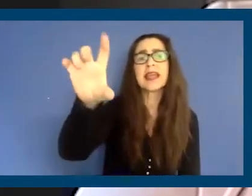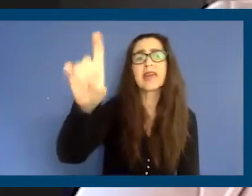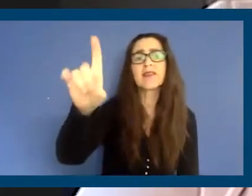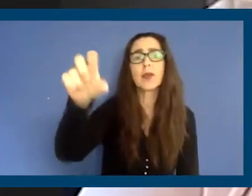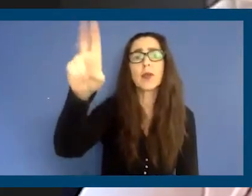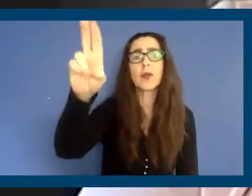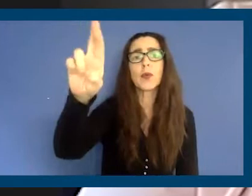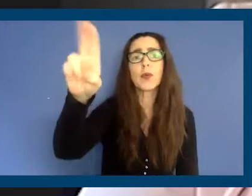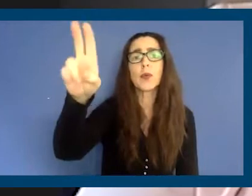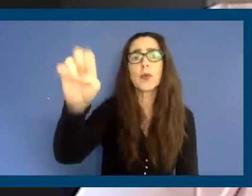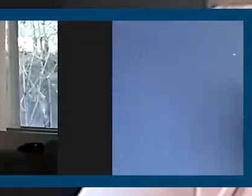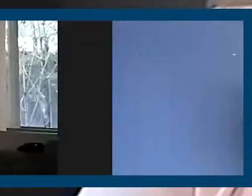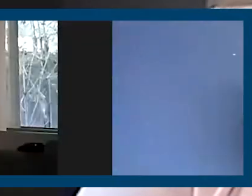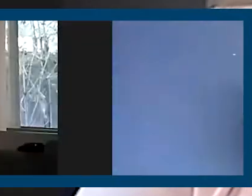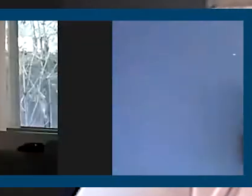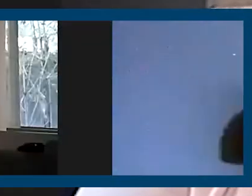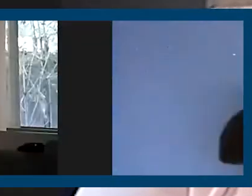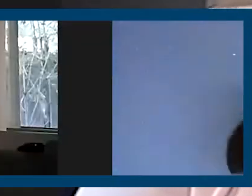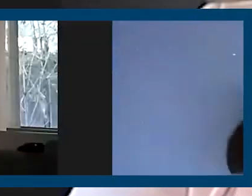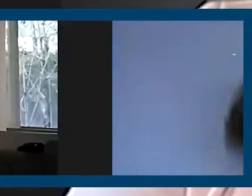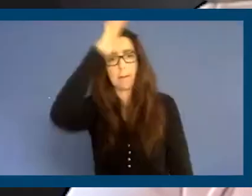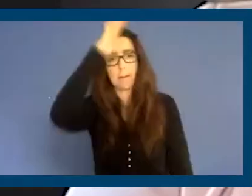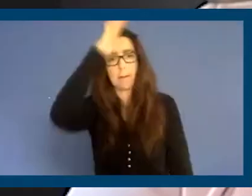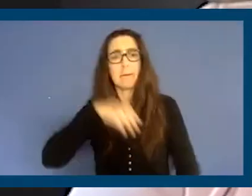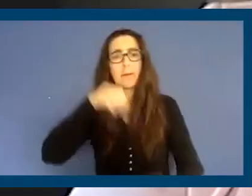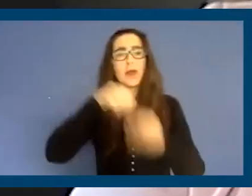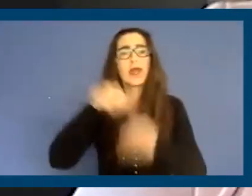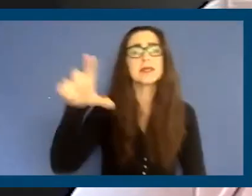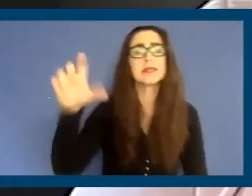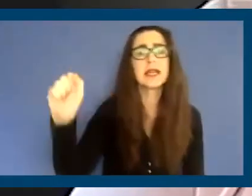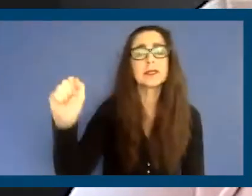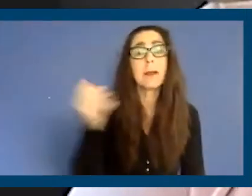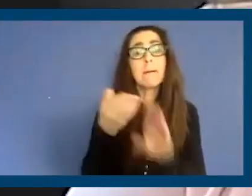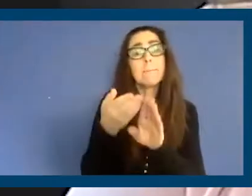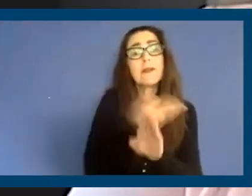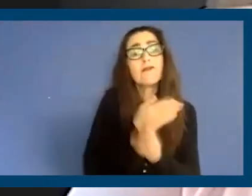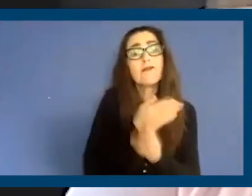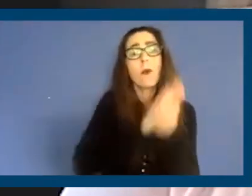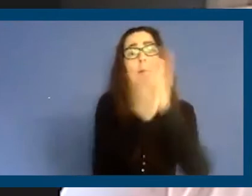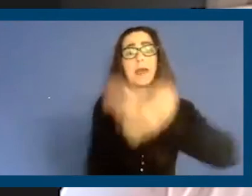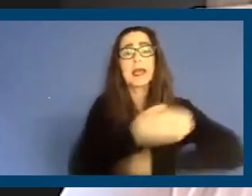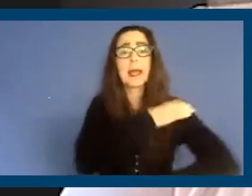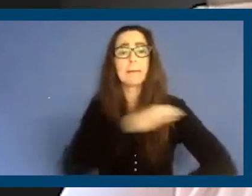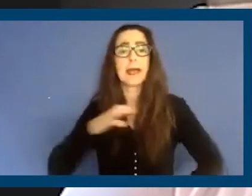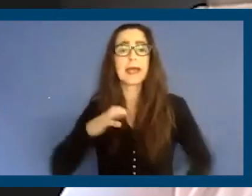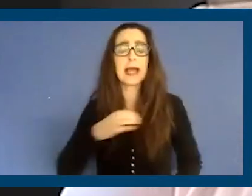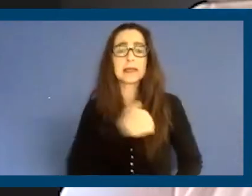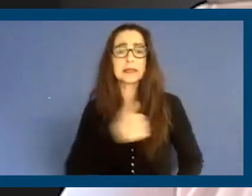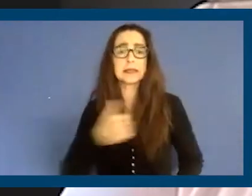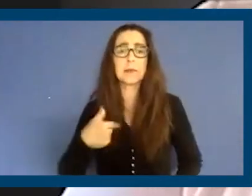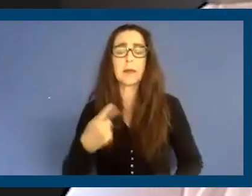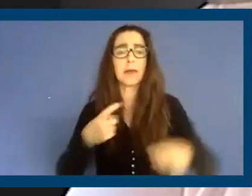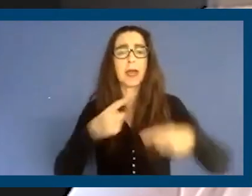council member for Council District 4 in Los Angeles. Before he became a council member, he actually worked at the intersection of